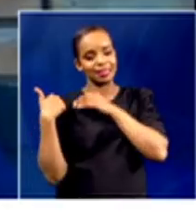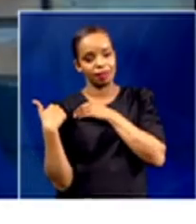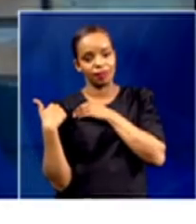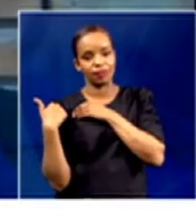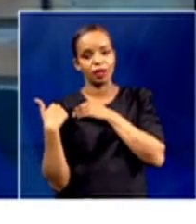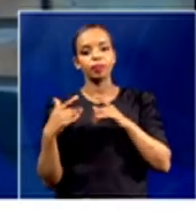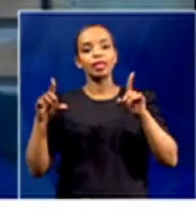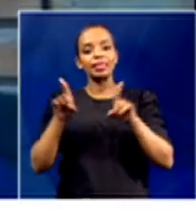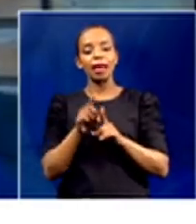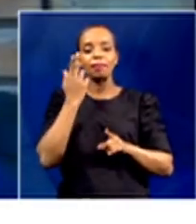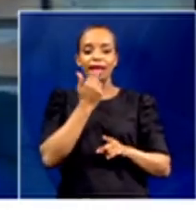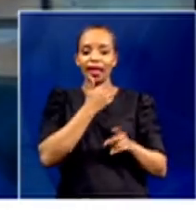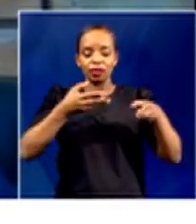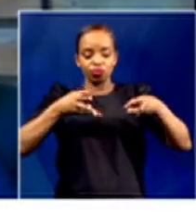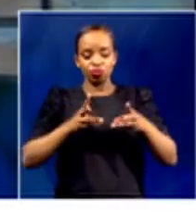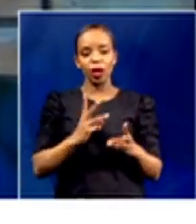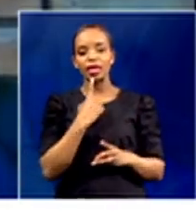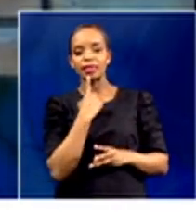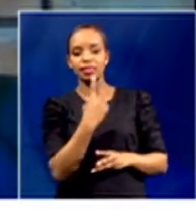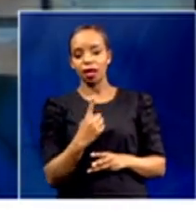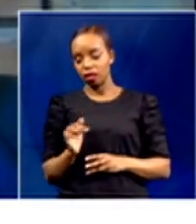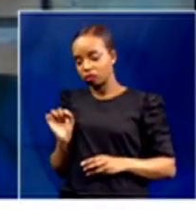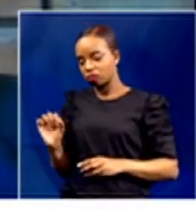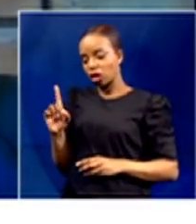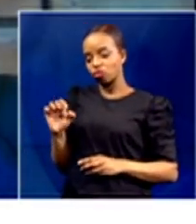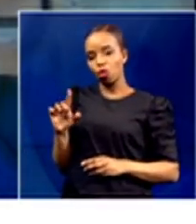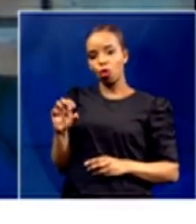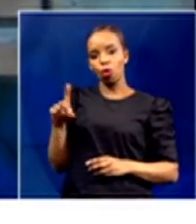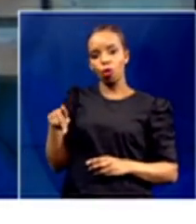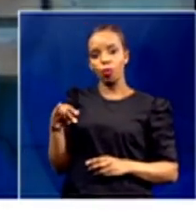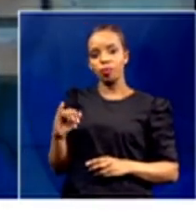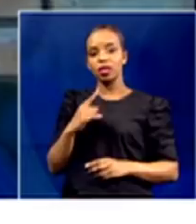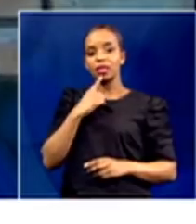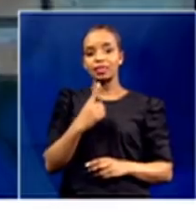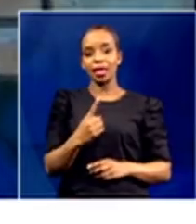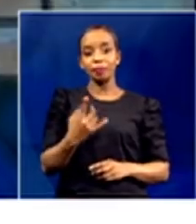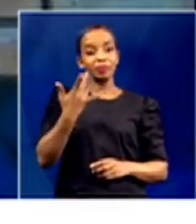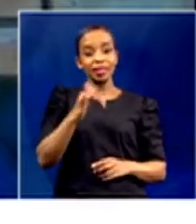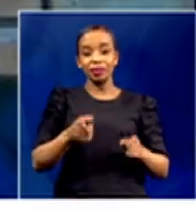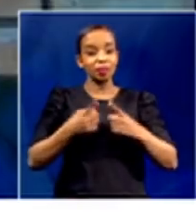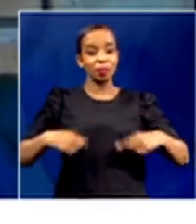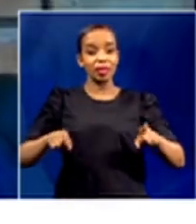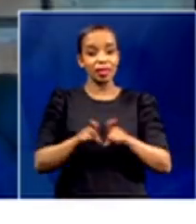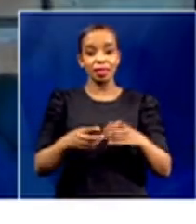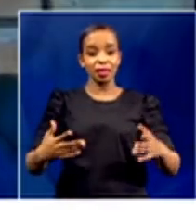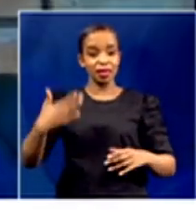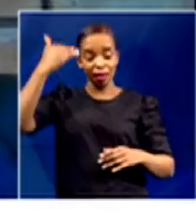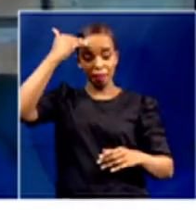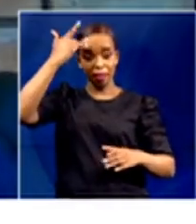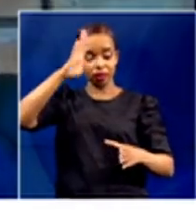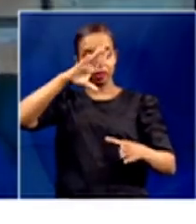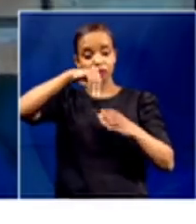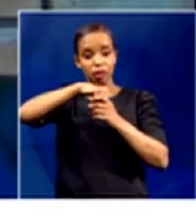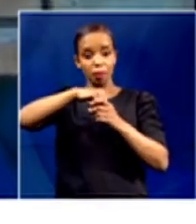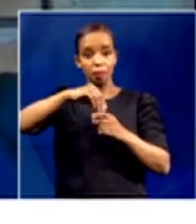so nicely says, if we are not looking after the minds of our teachers, we then have them